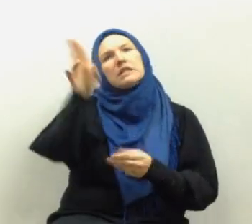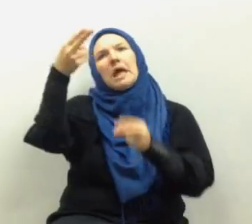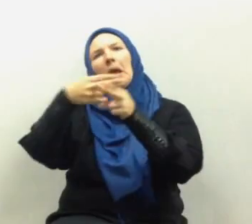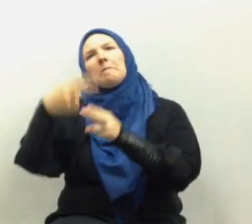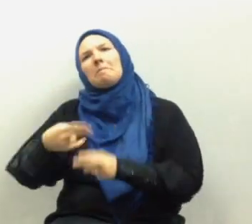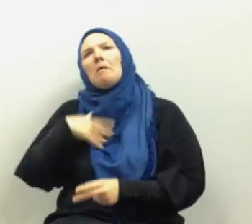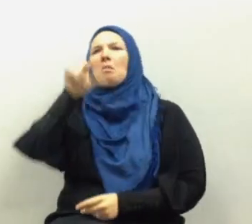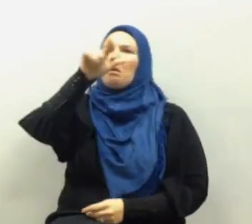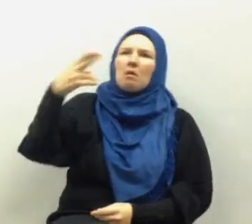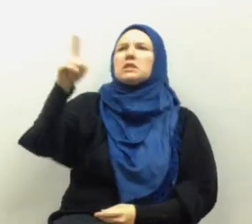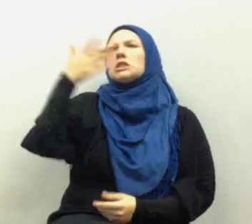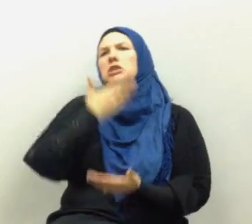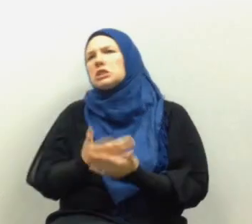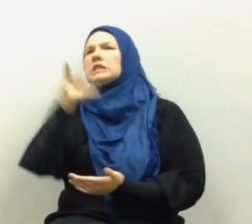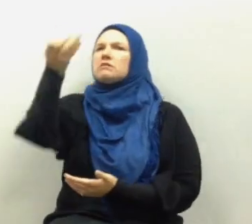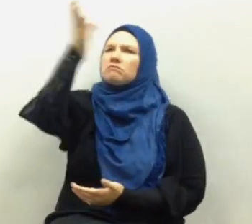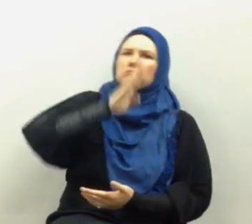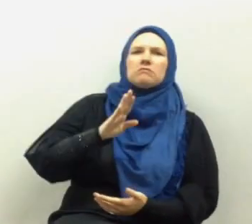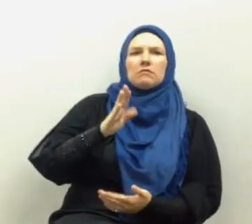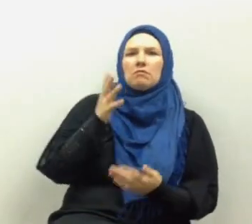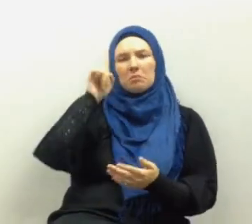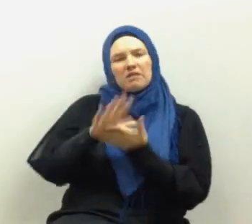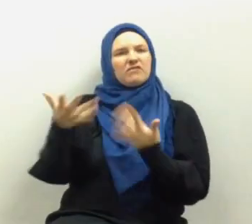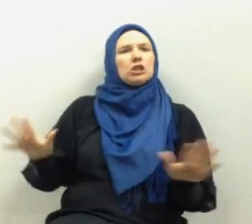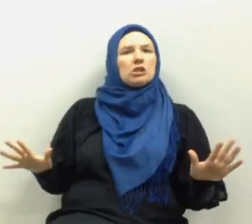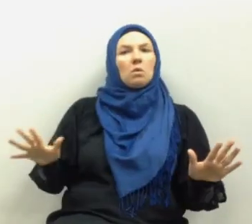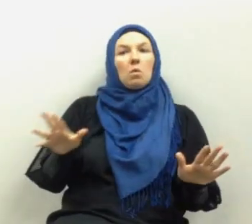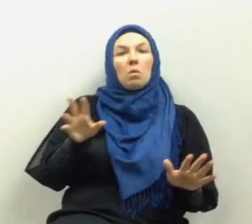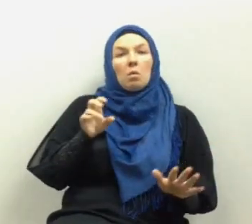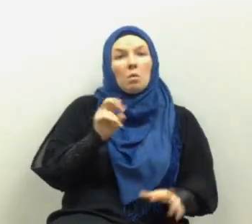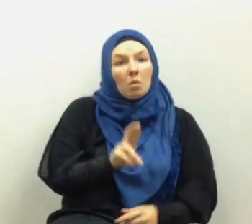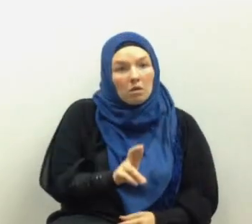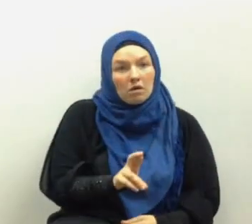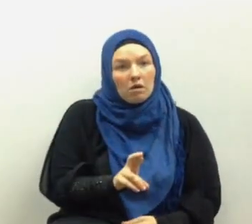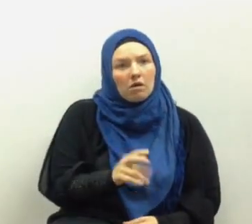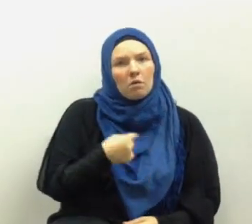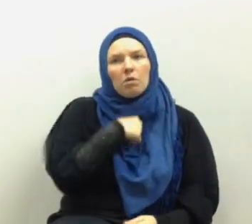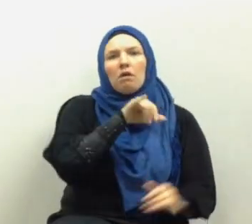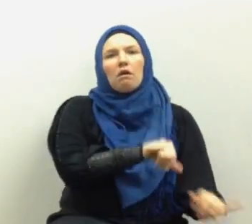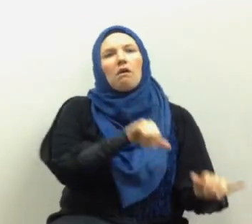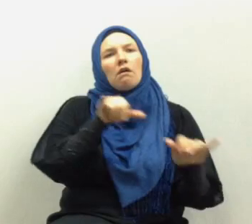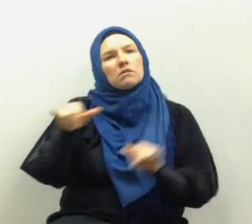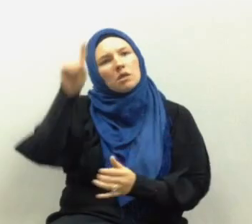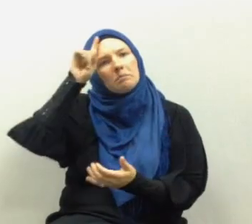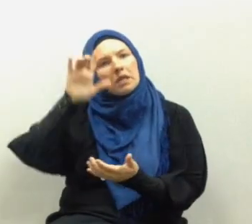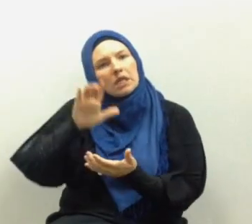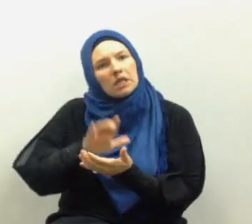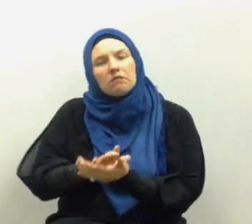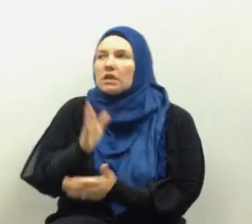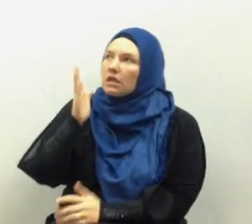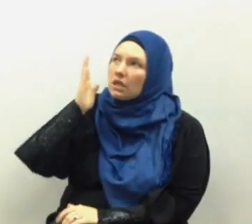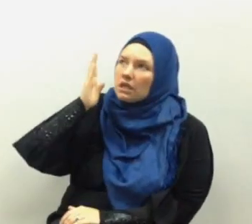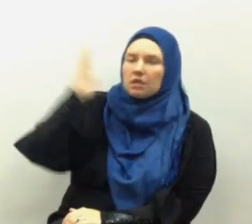his holy names that he is good he is God do we just believe in that or do we also believe